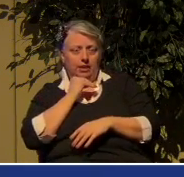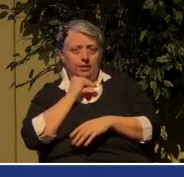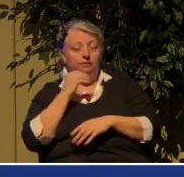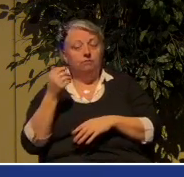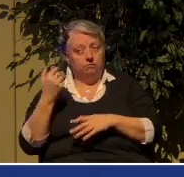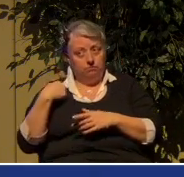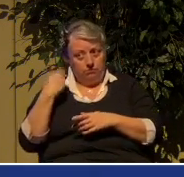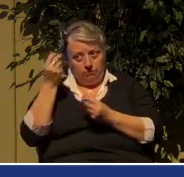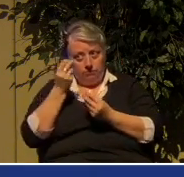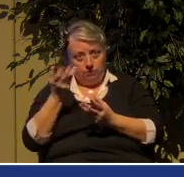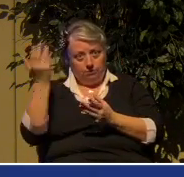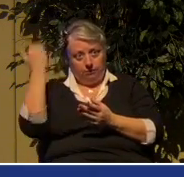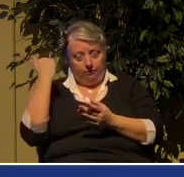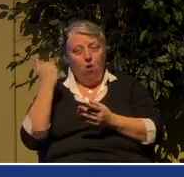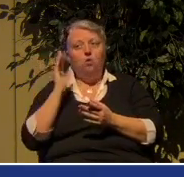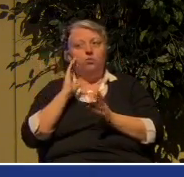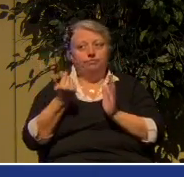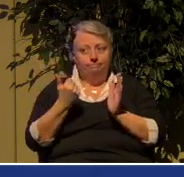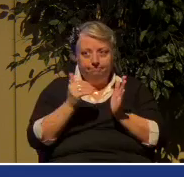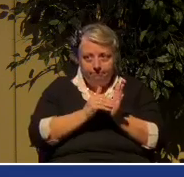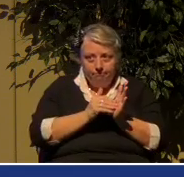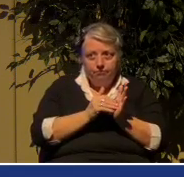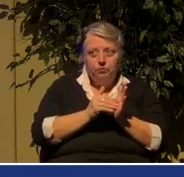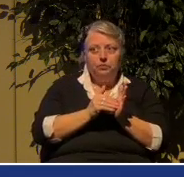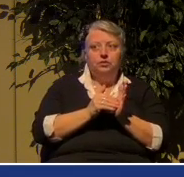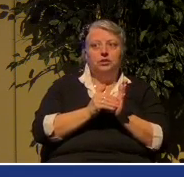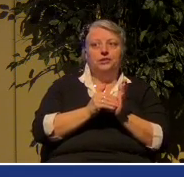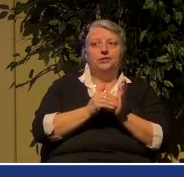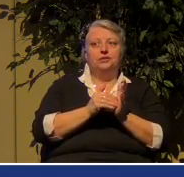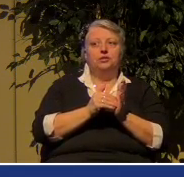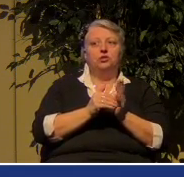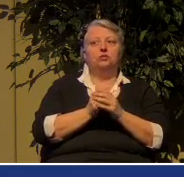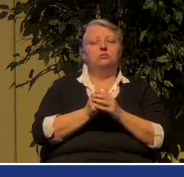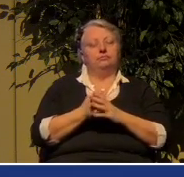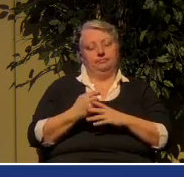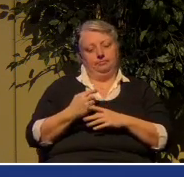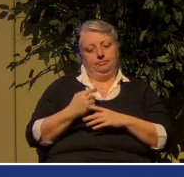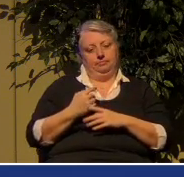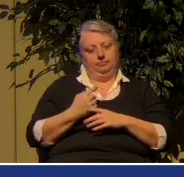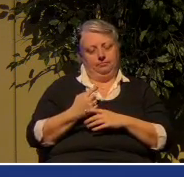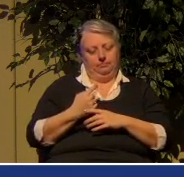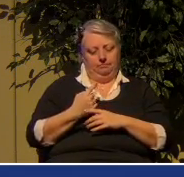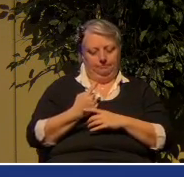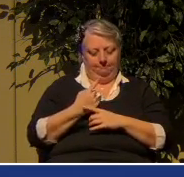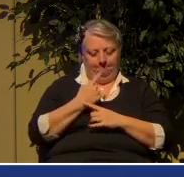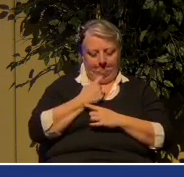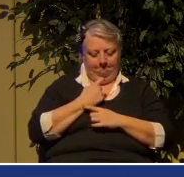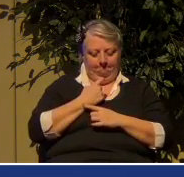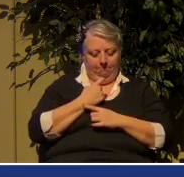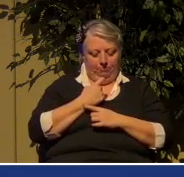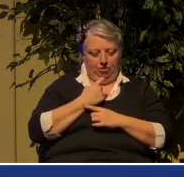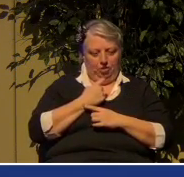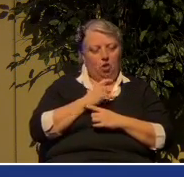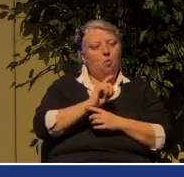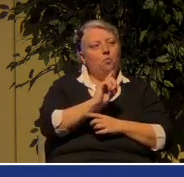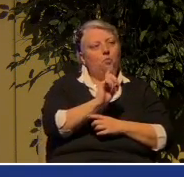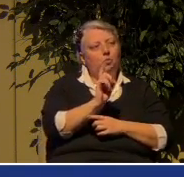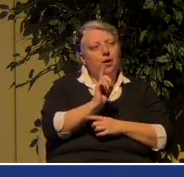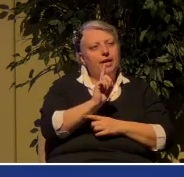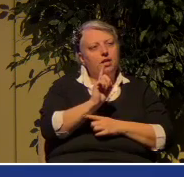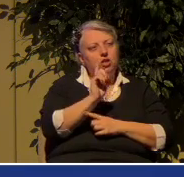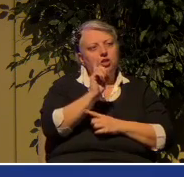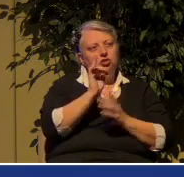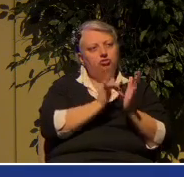before, it bears repeating. All you have to do is ask yourself the question, where is the cross